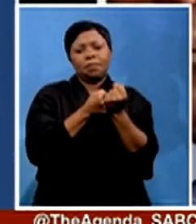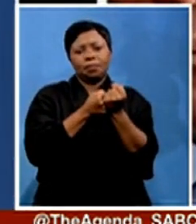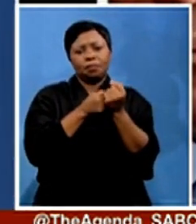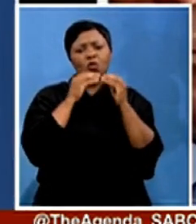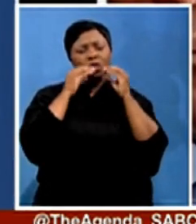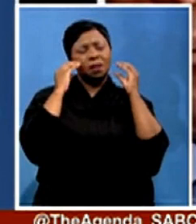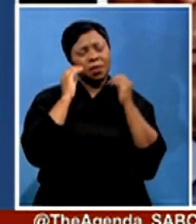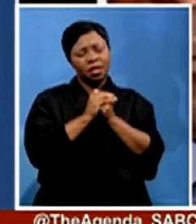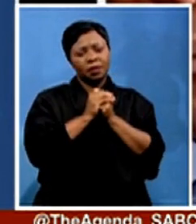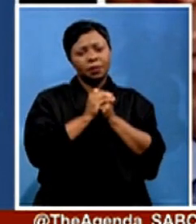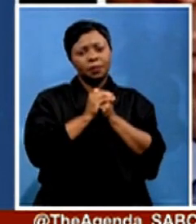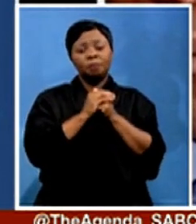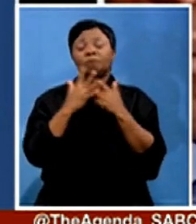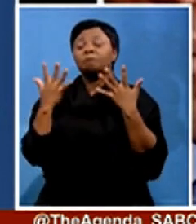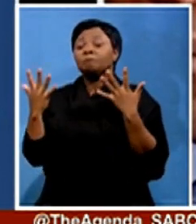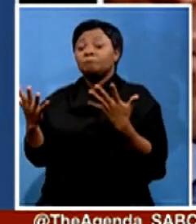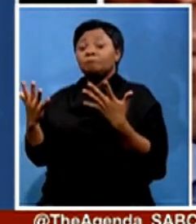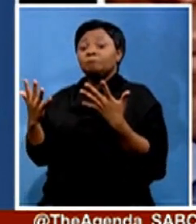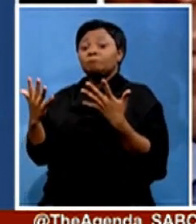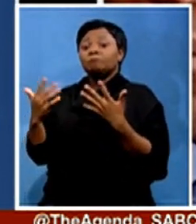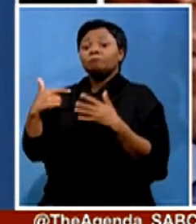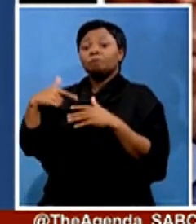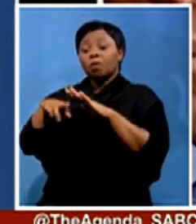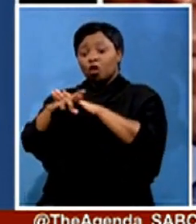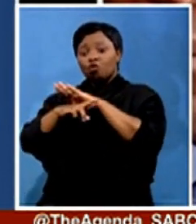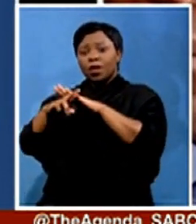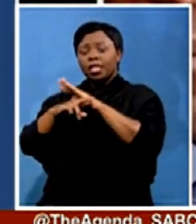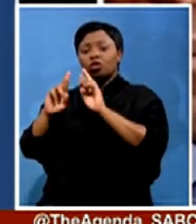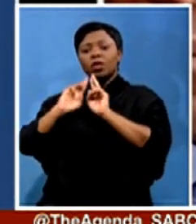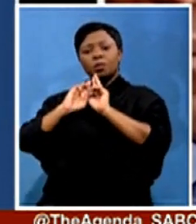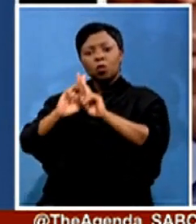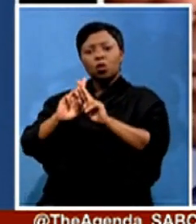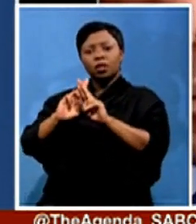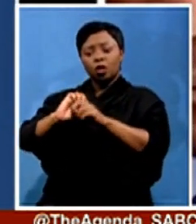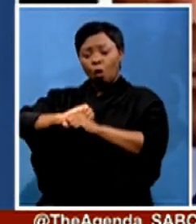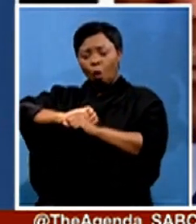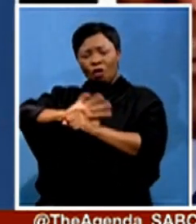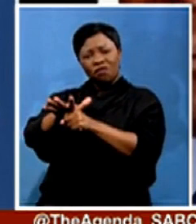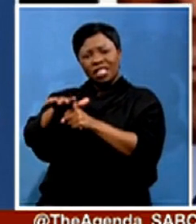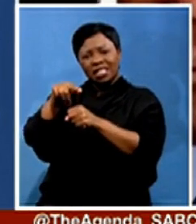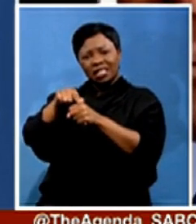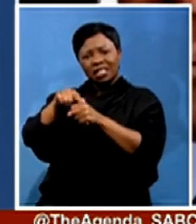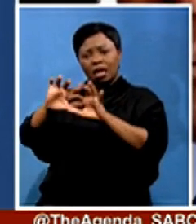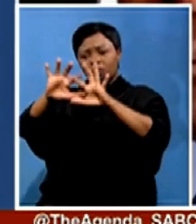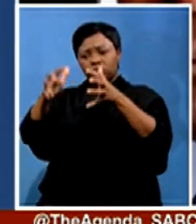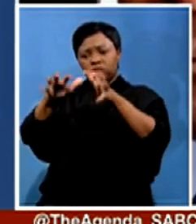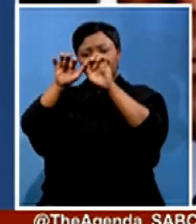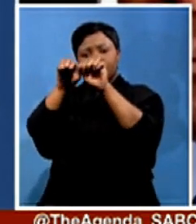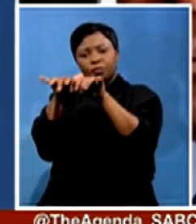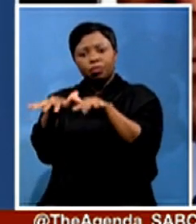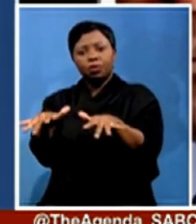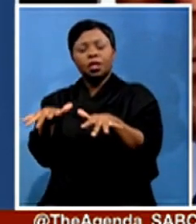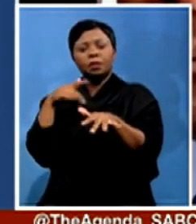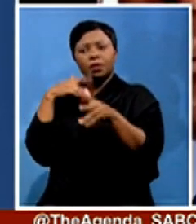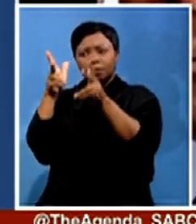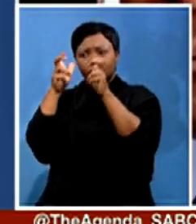the region's response to the COVID-19 pandemic. I was listening to Dr. John Nkengasong, the